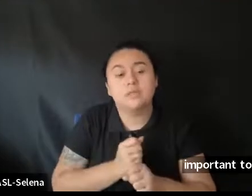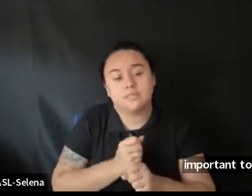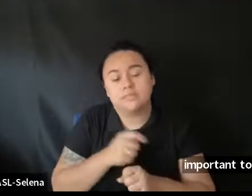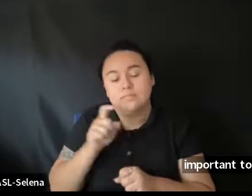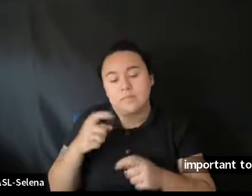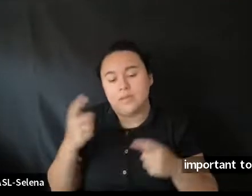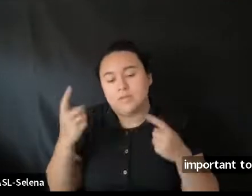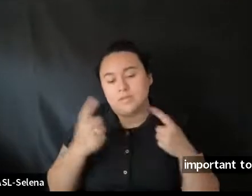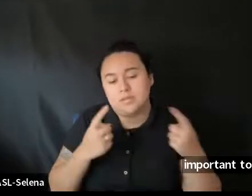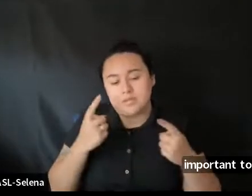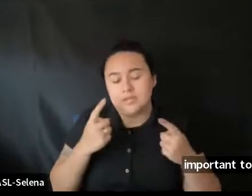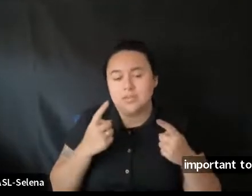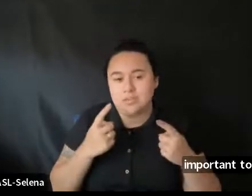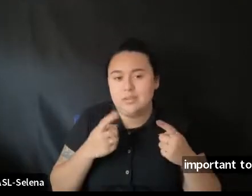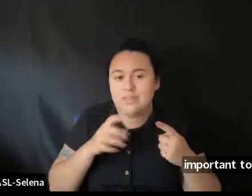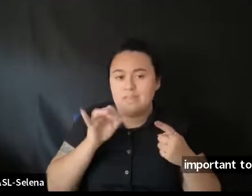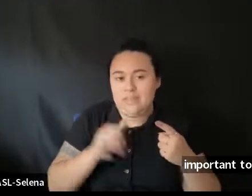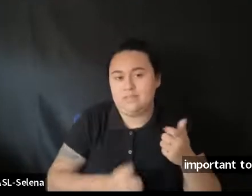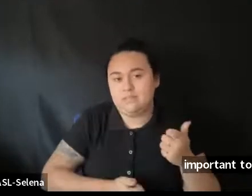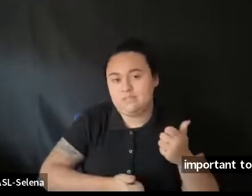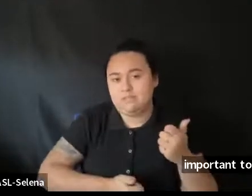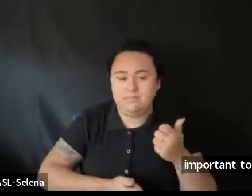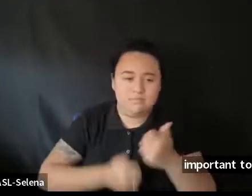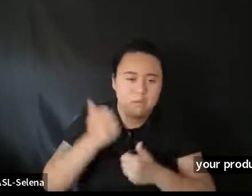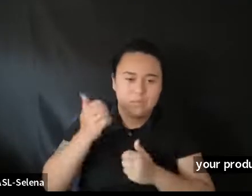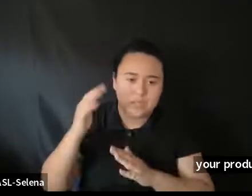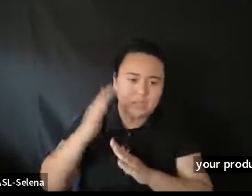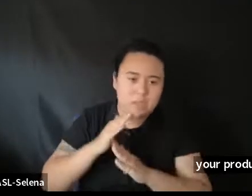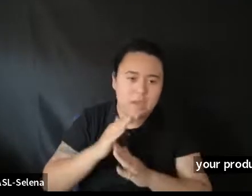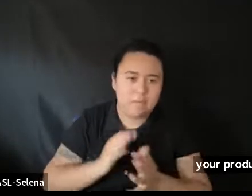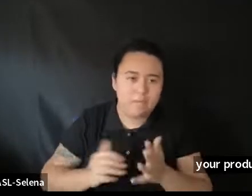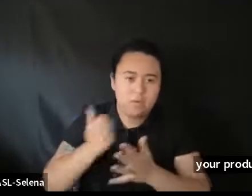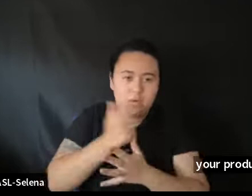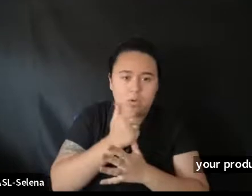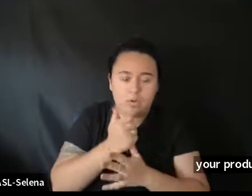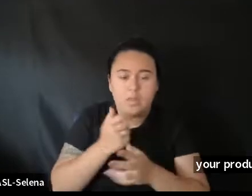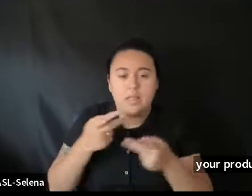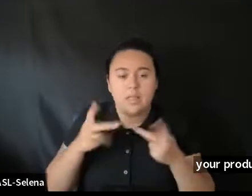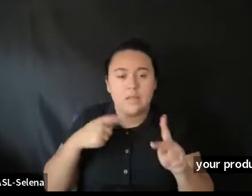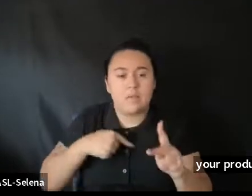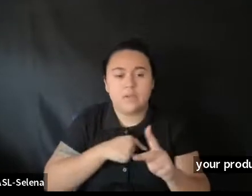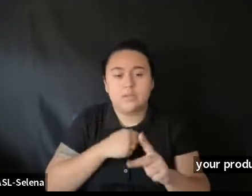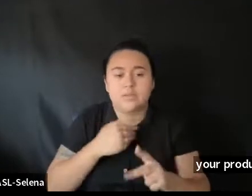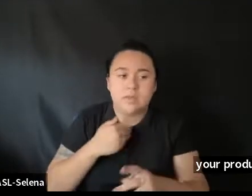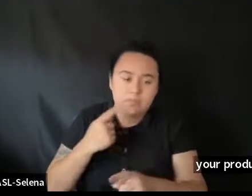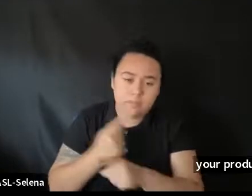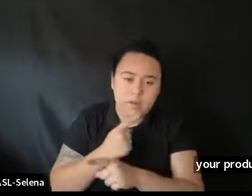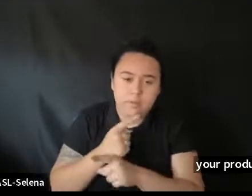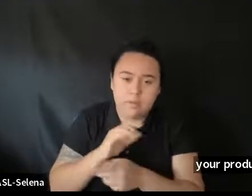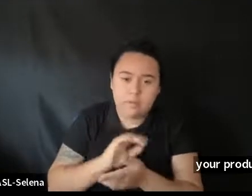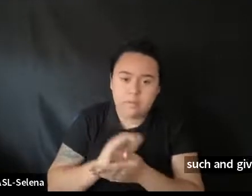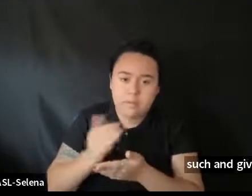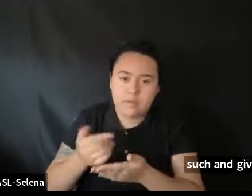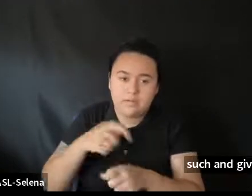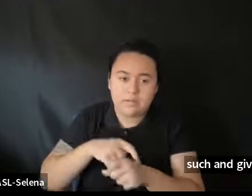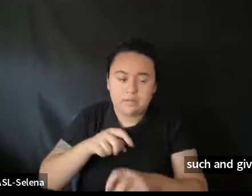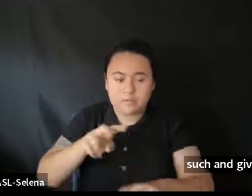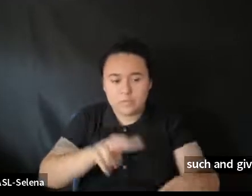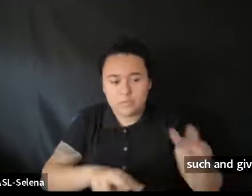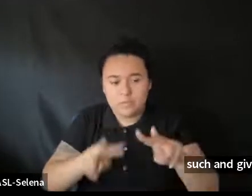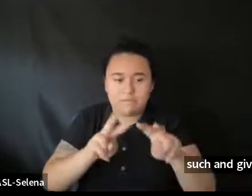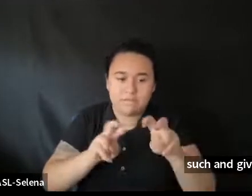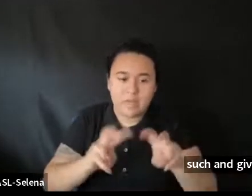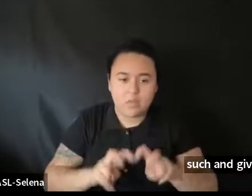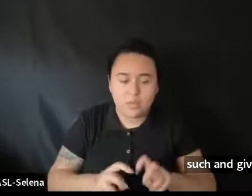consider it. As such. And give us. The administrators. proper amount. time. To evaluate. And review.